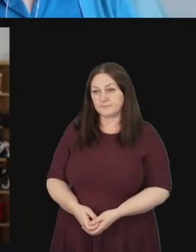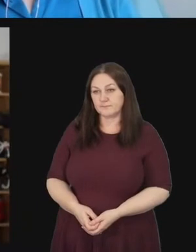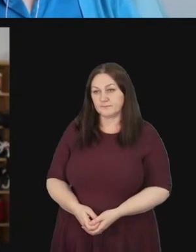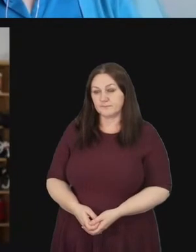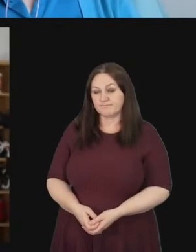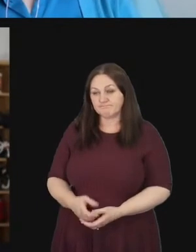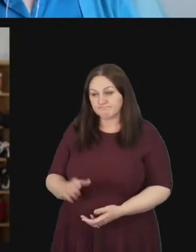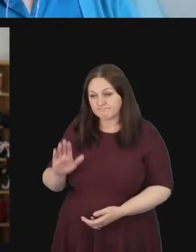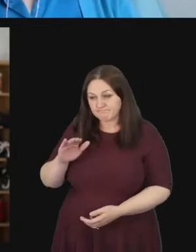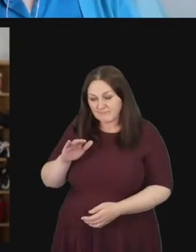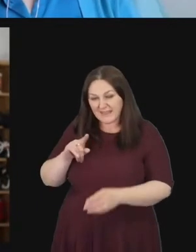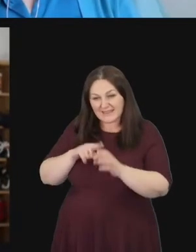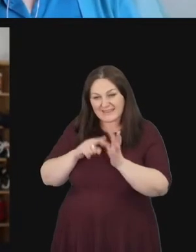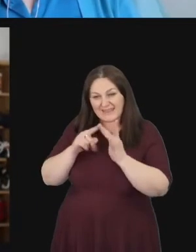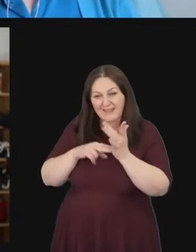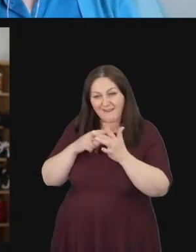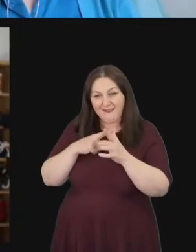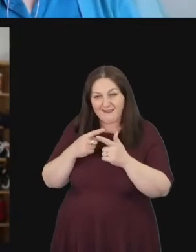Yinka you're on mute.